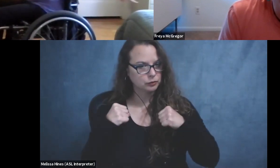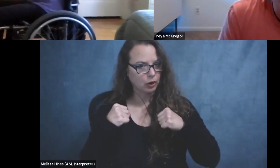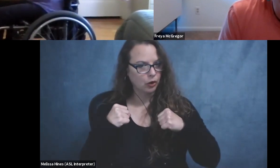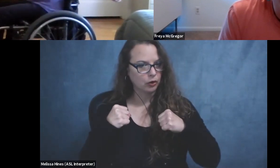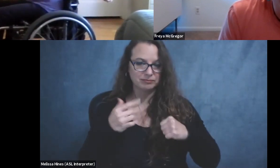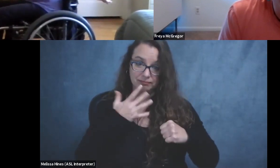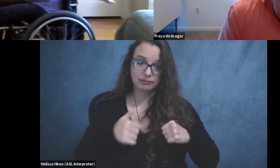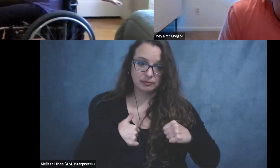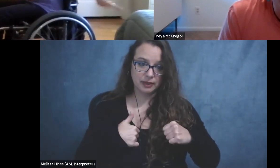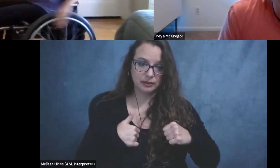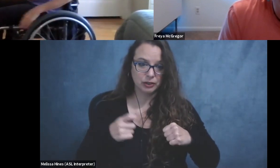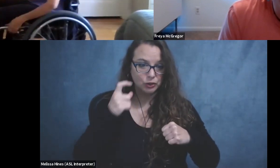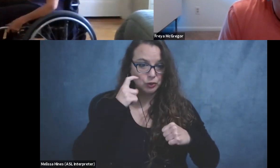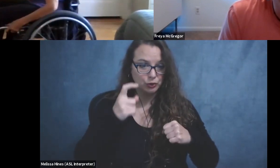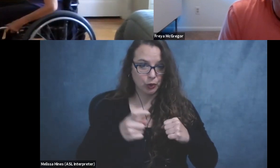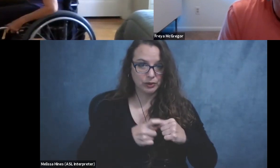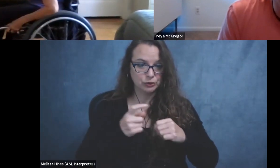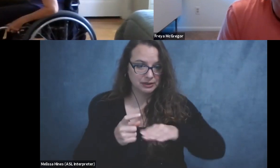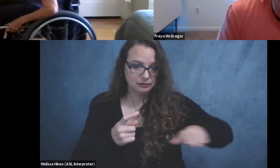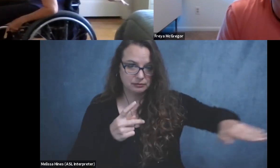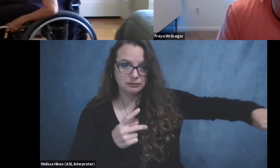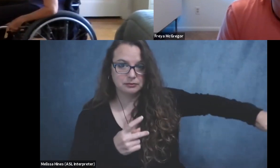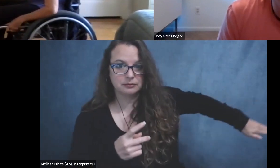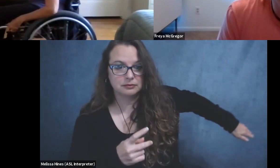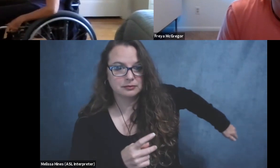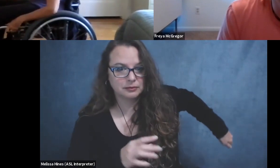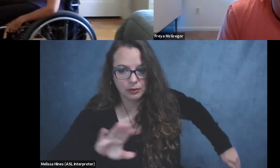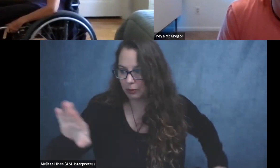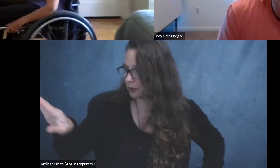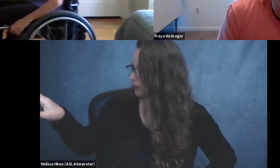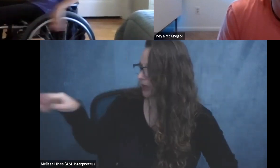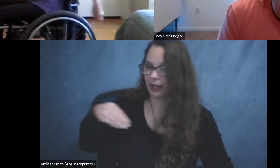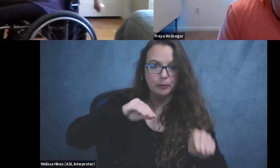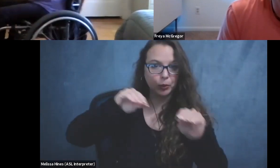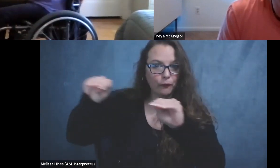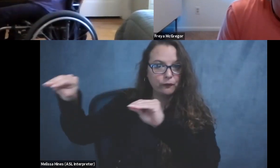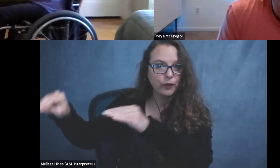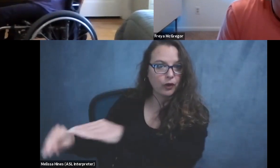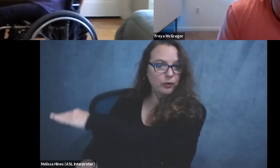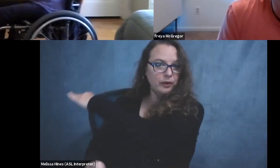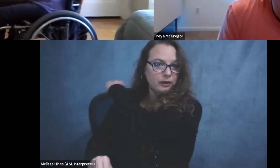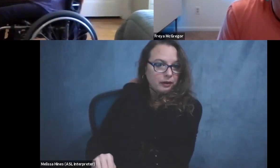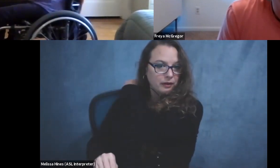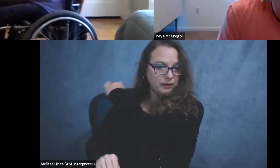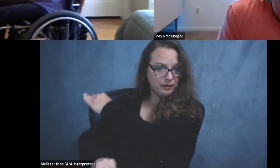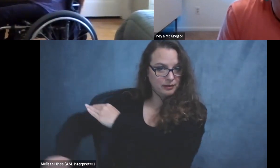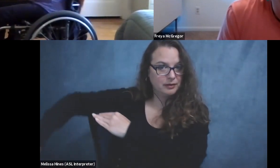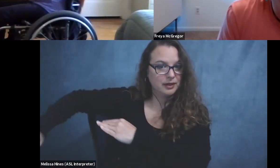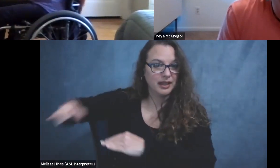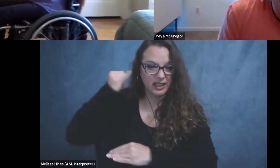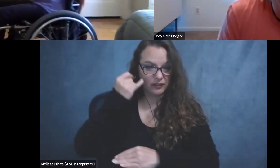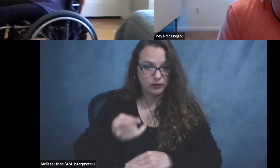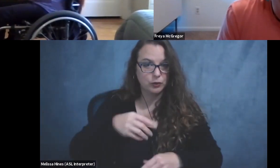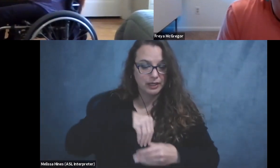notice the amount of space and what I call mobility I have behind me. And when you're in wheelchair